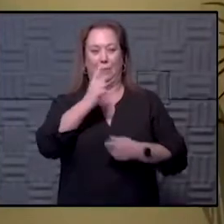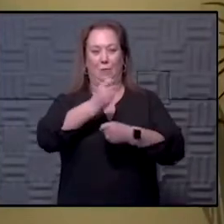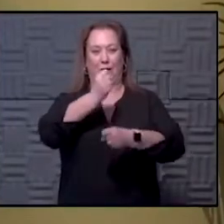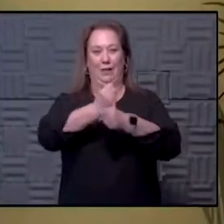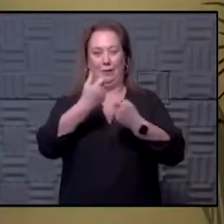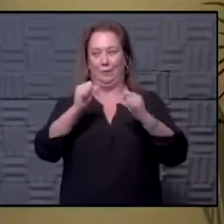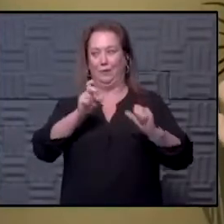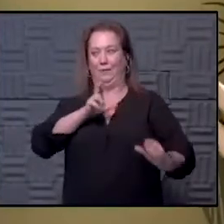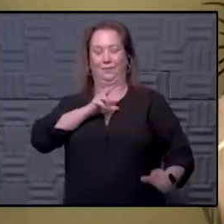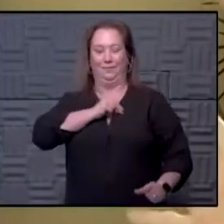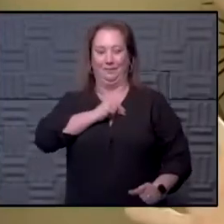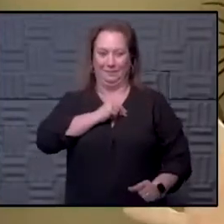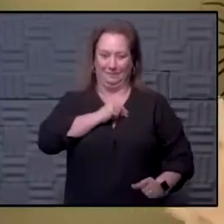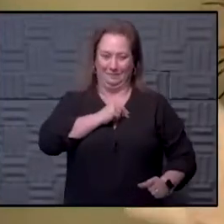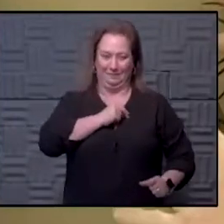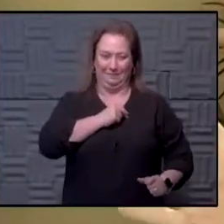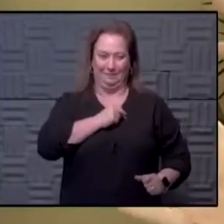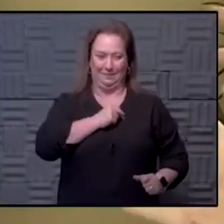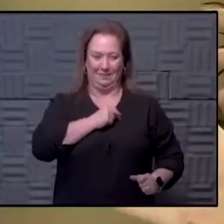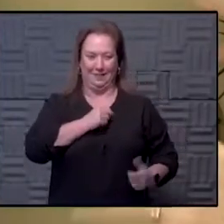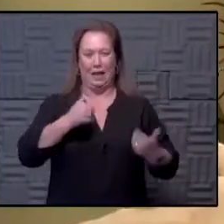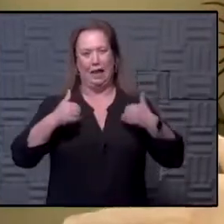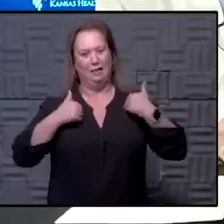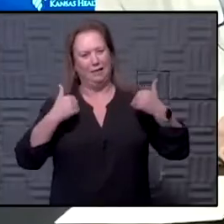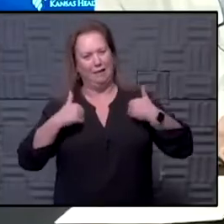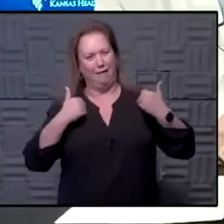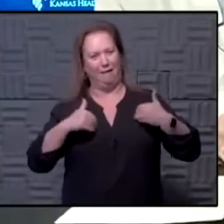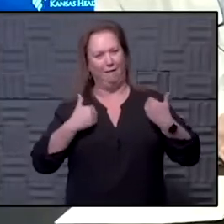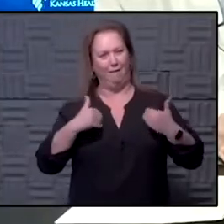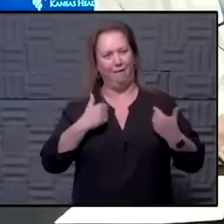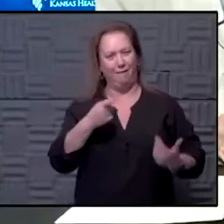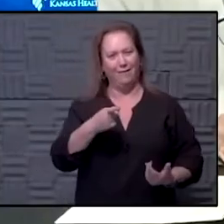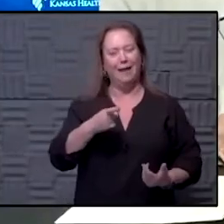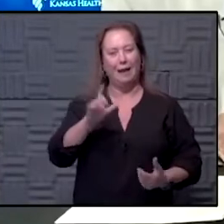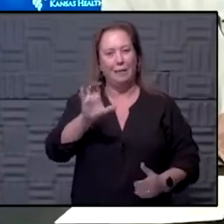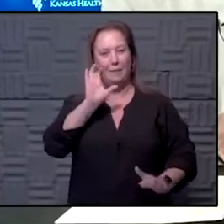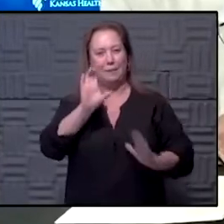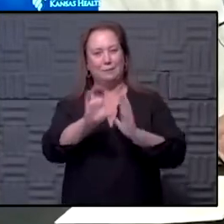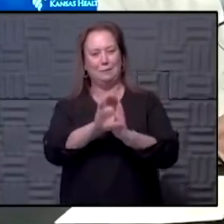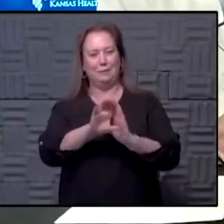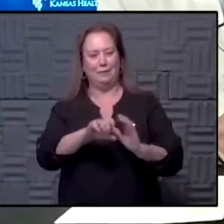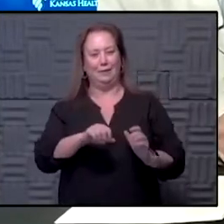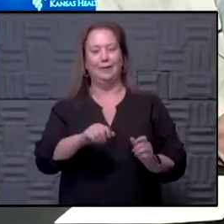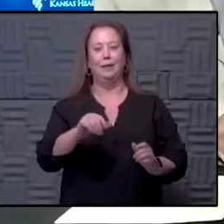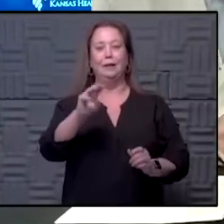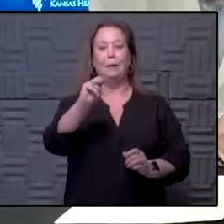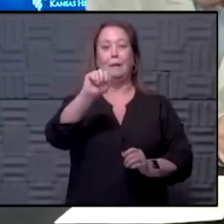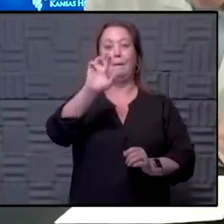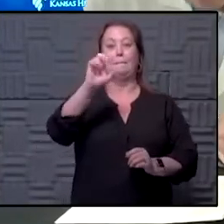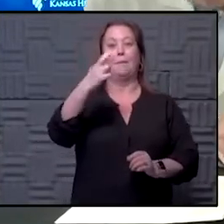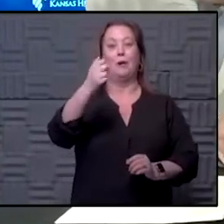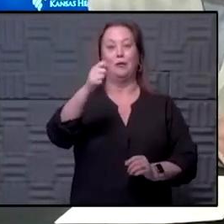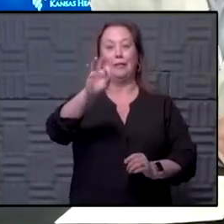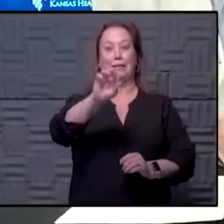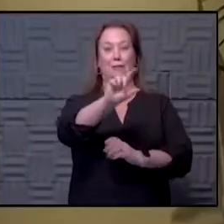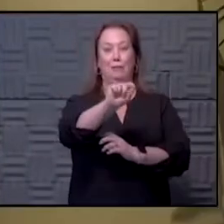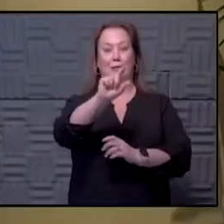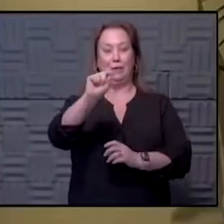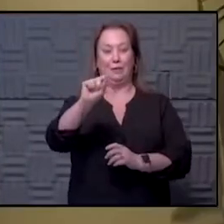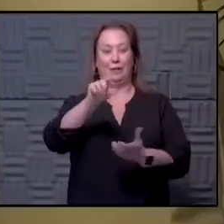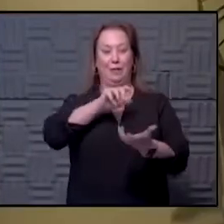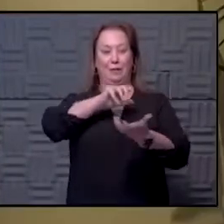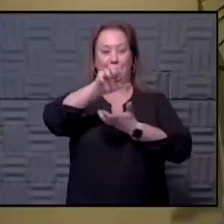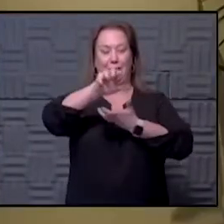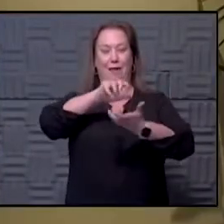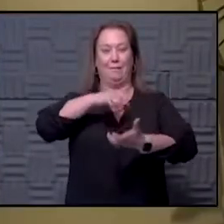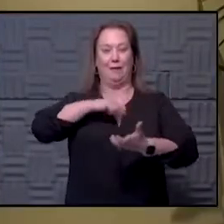trying to get me to do right. Anthony looks young spry there. You know what this is? You know what this is? This is March 19th, 2020. Look at you laughing